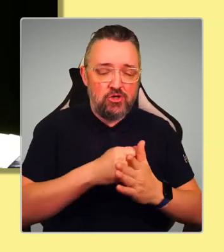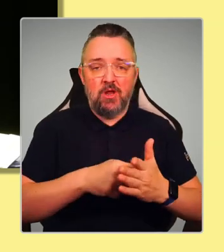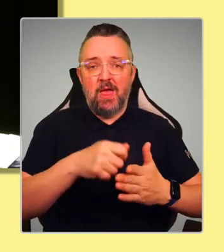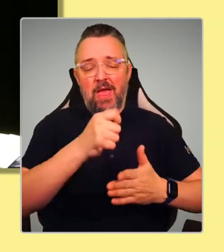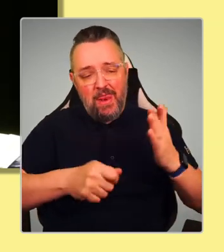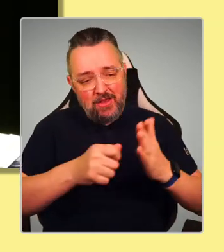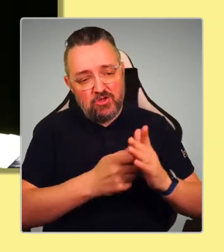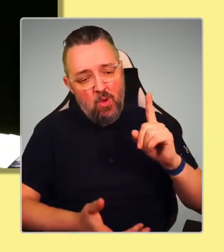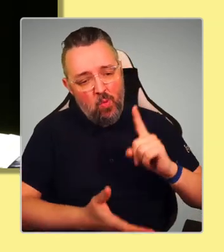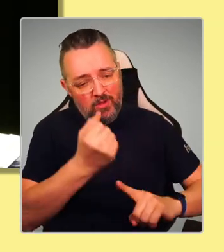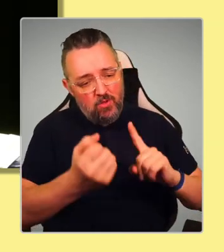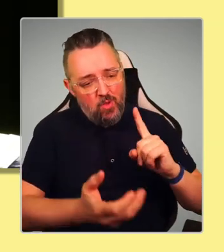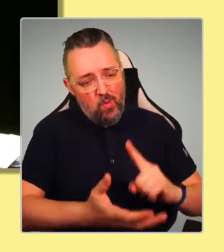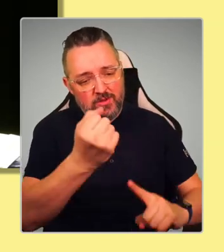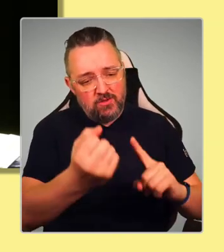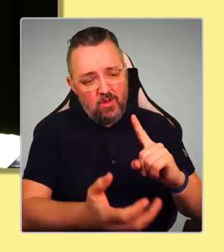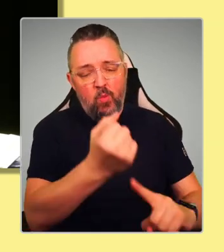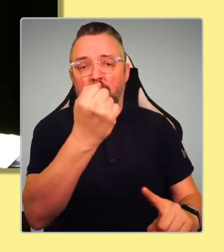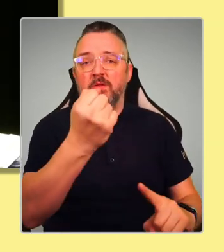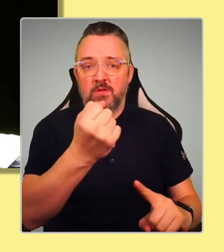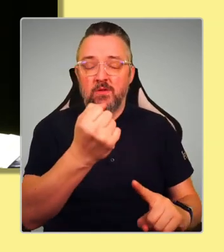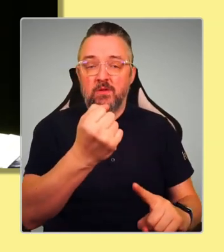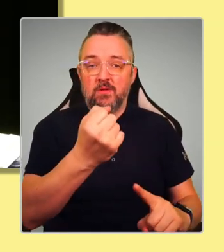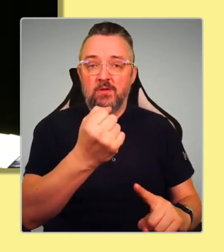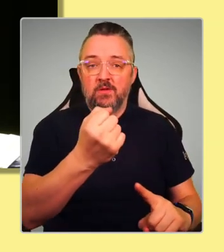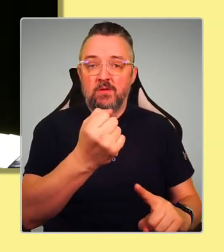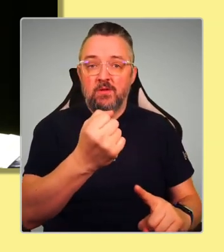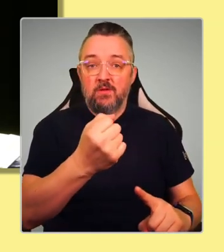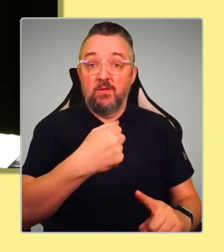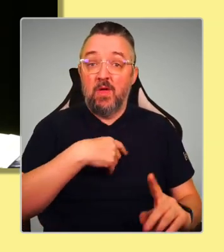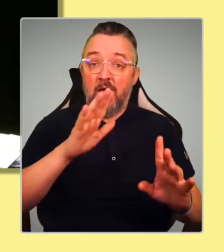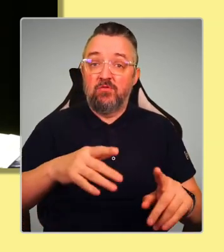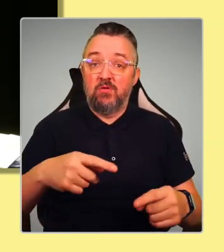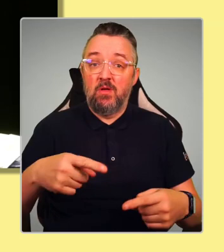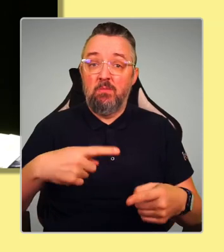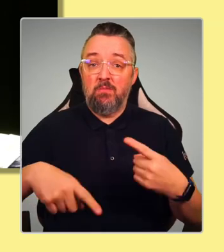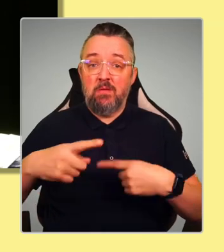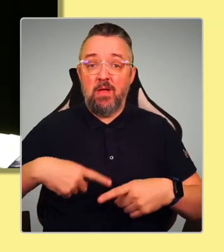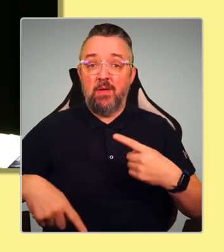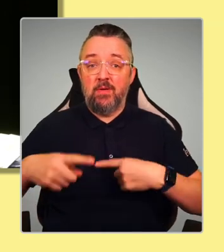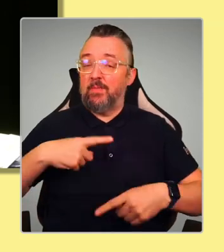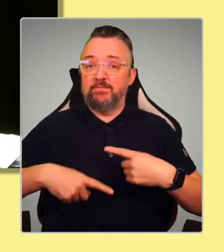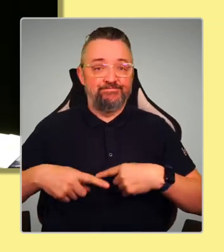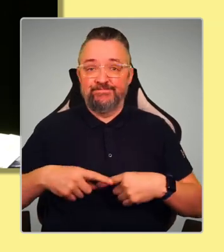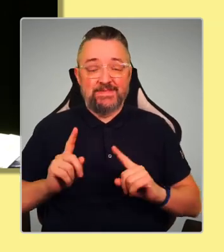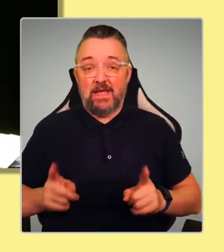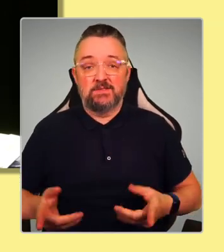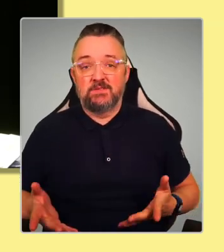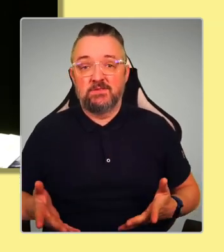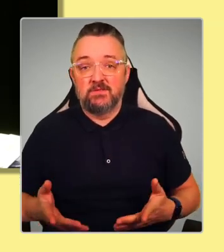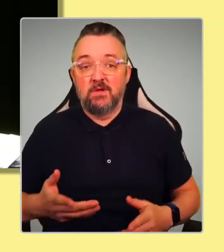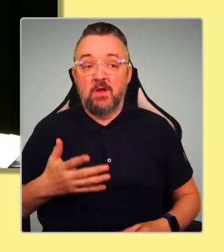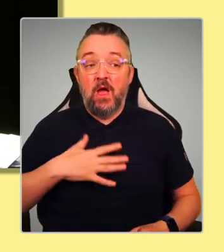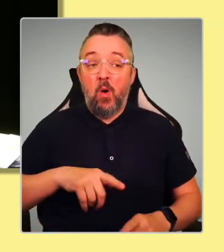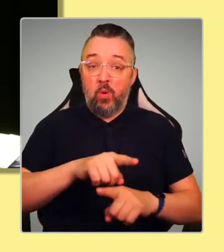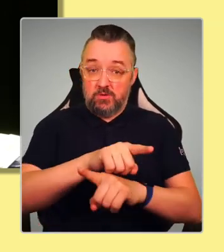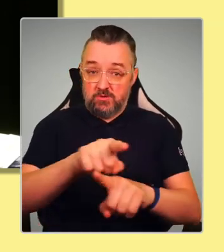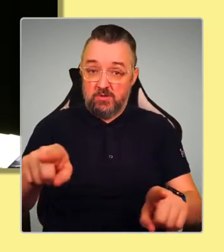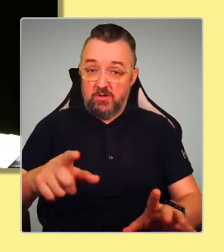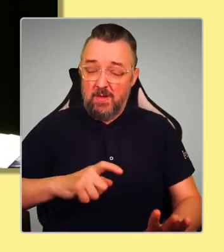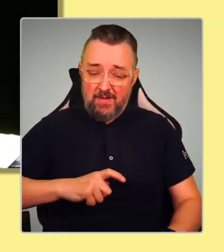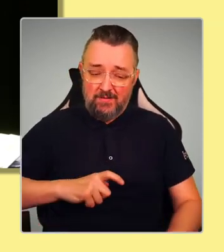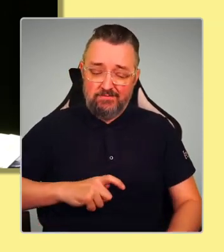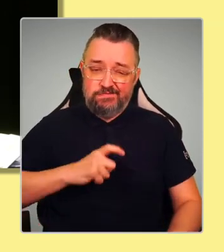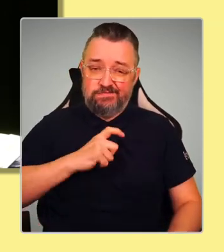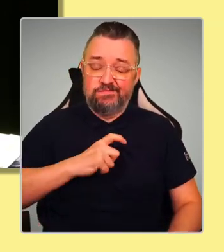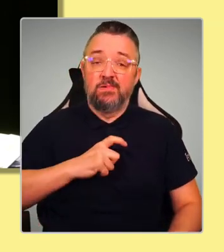And we must not roll back on that progressive agenda. So I want you to have every single confidence that